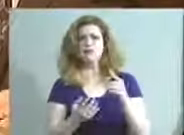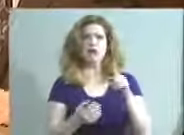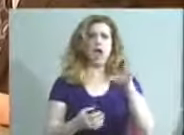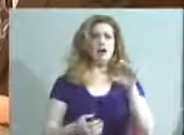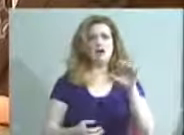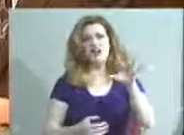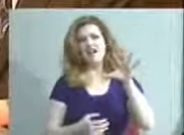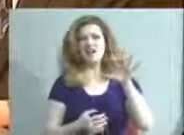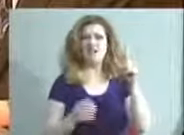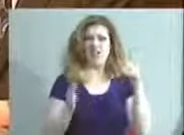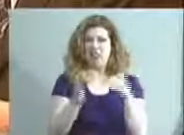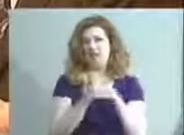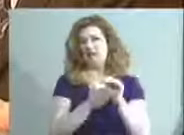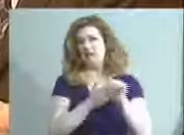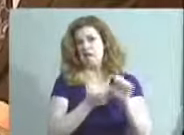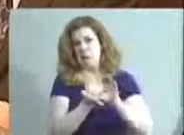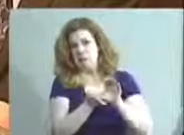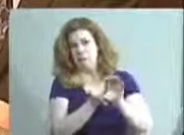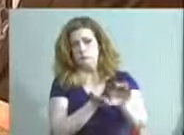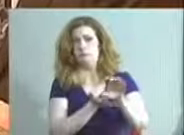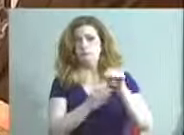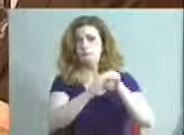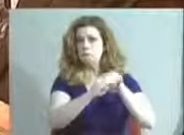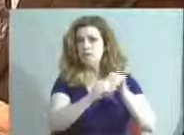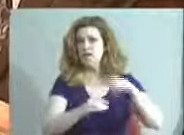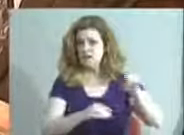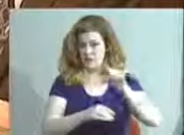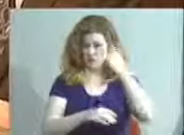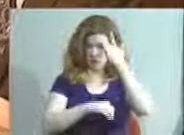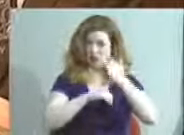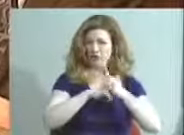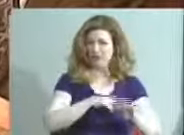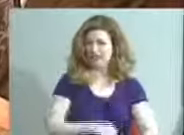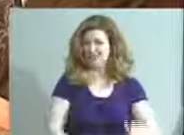$1,000 in those kids early on? K-12.